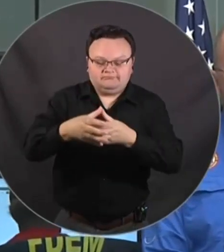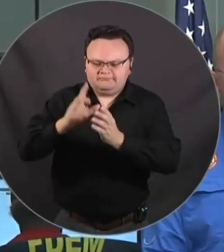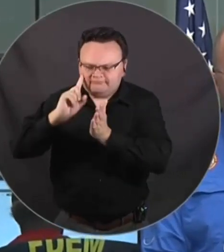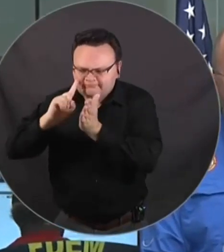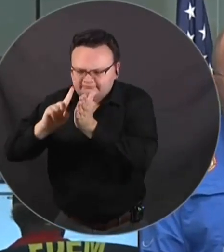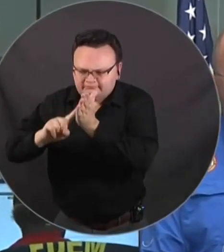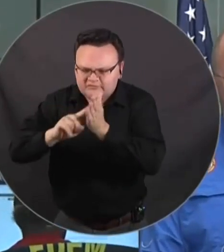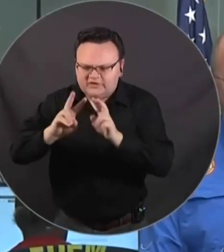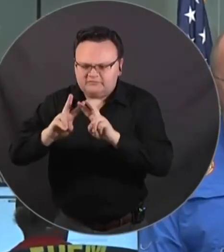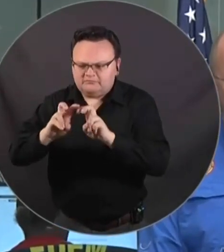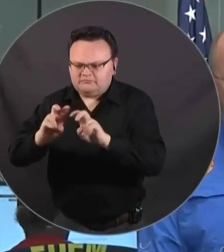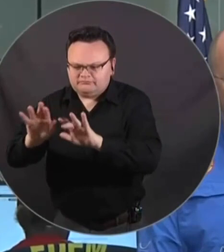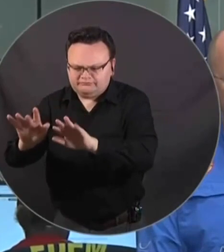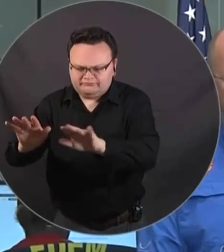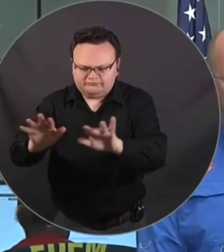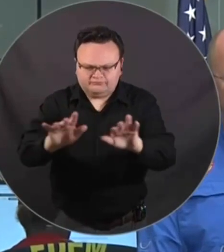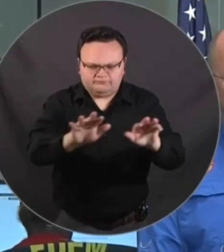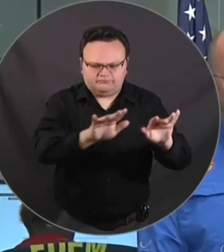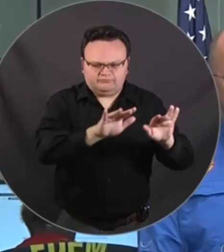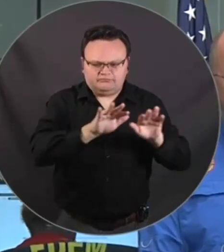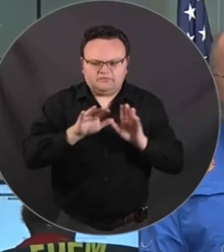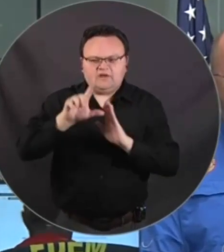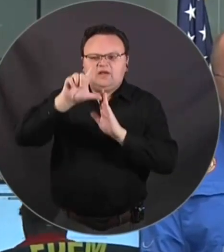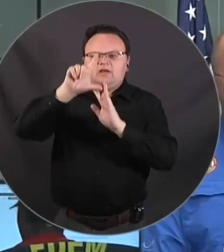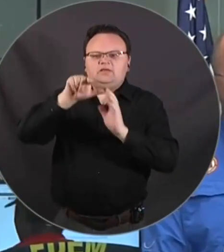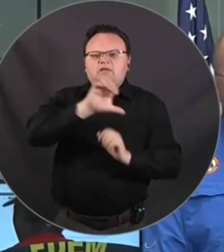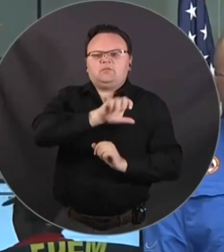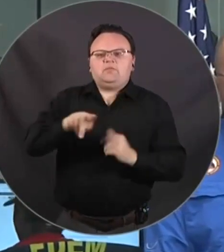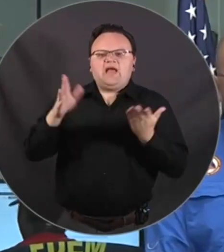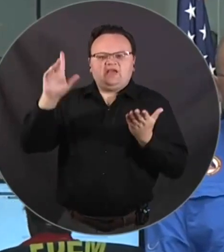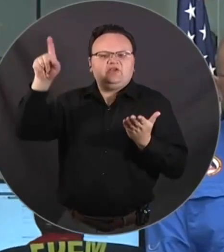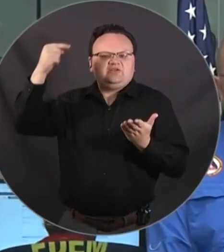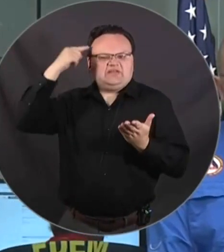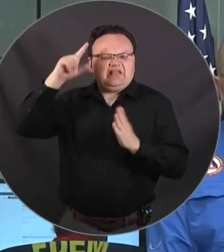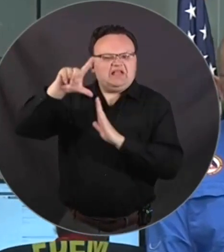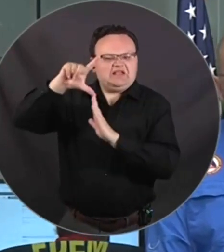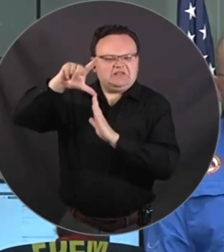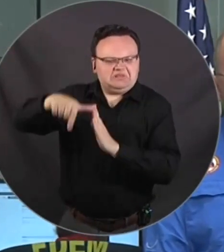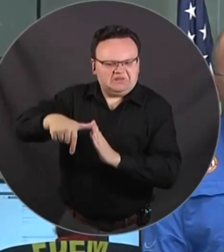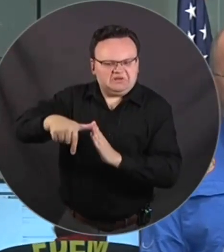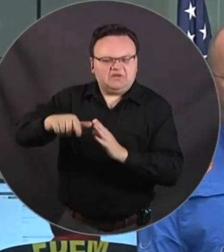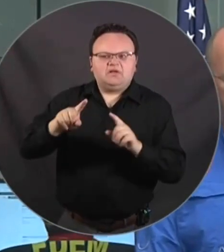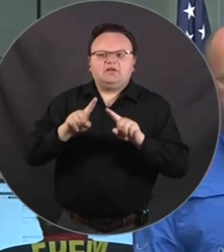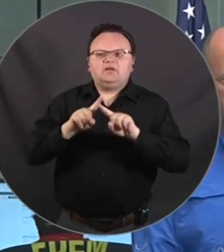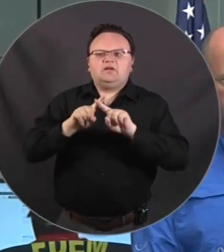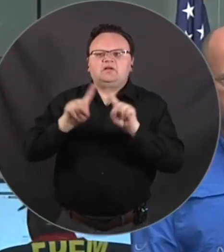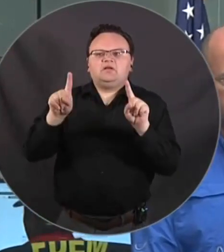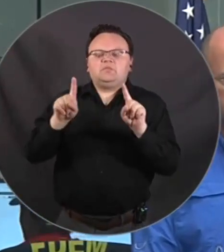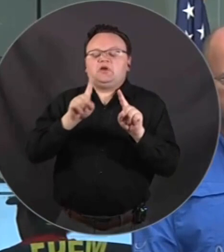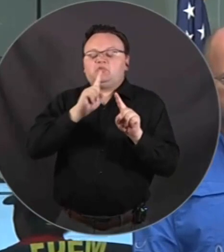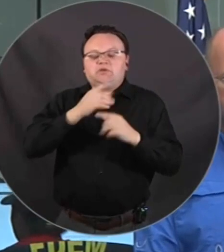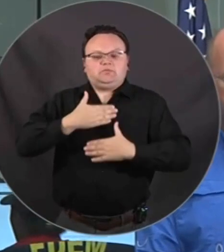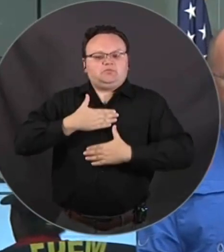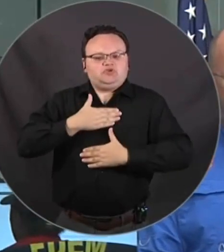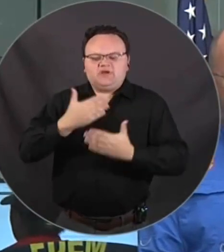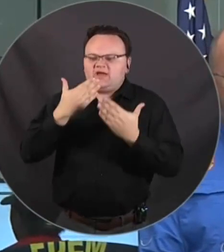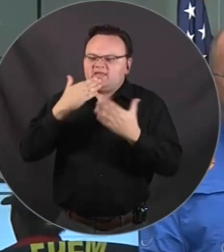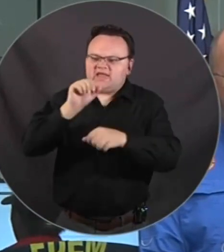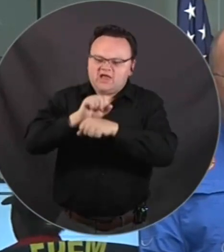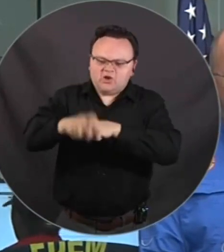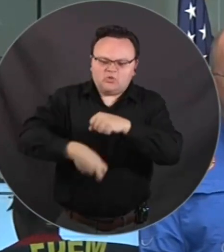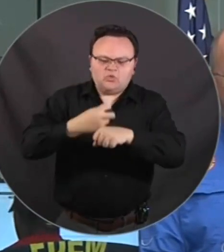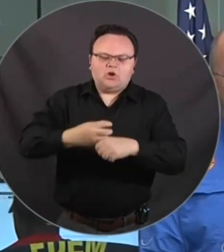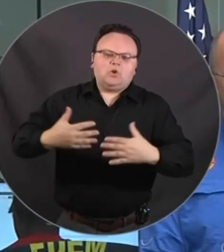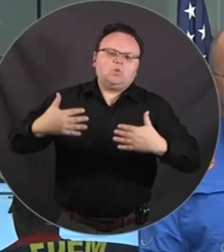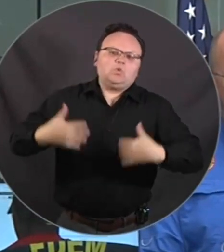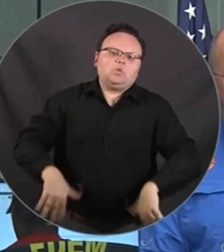then uh you know we will be back um you know in in telassie later today but uh i just appreciate everybody who's working hard on this there's still a lot of